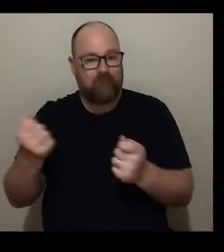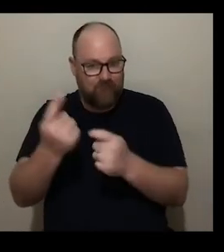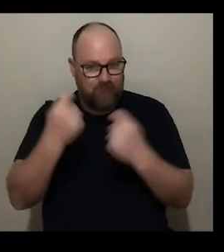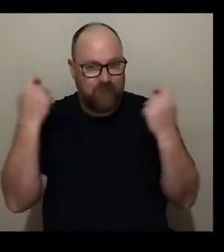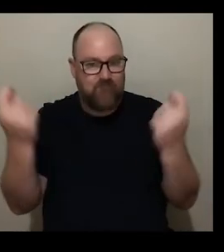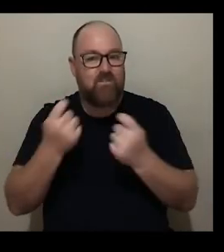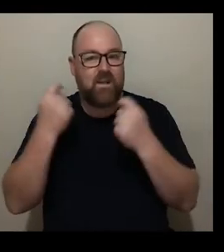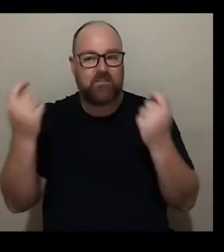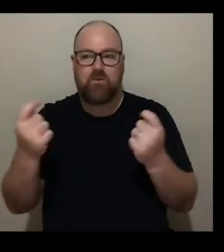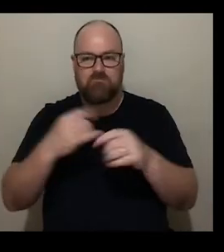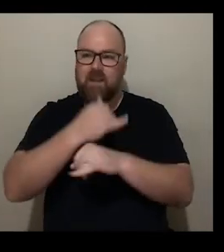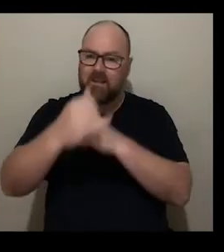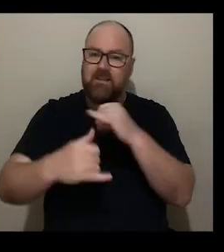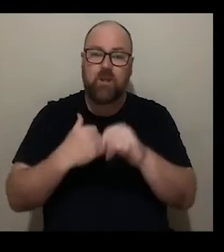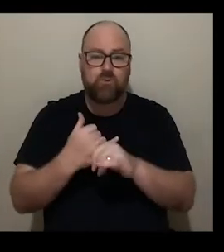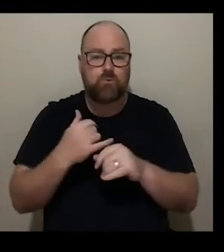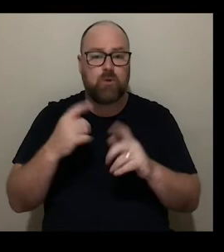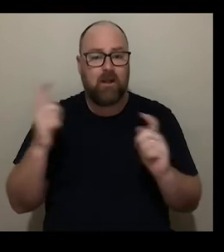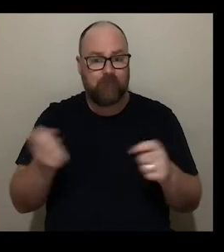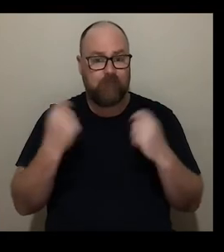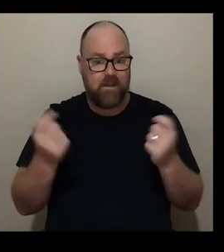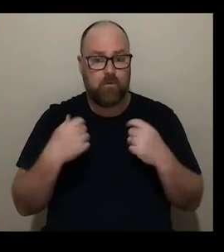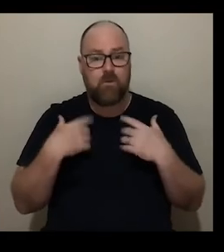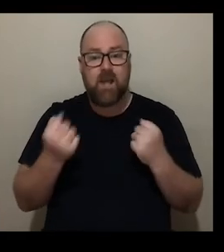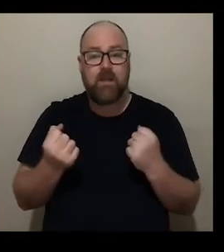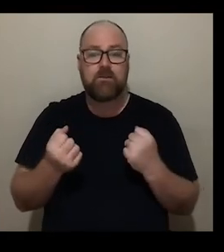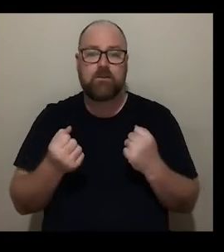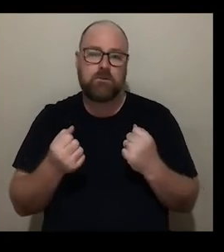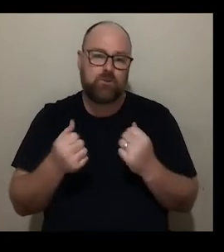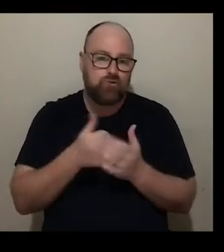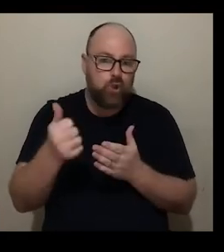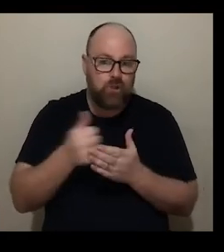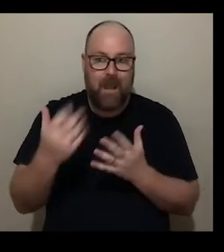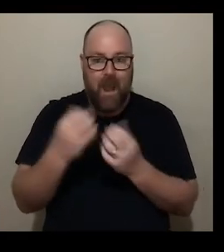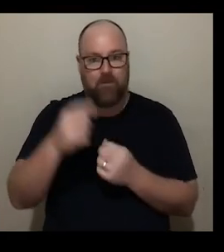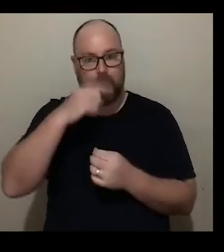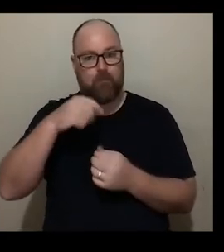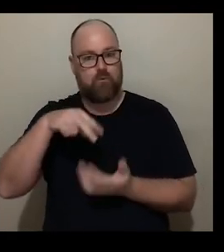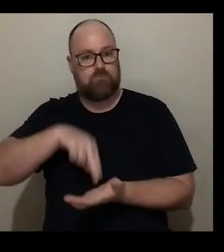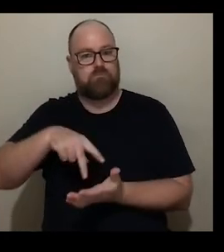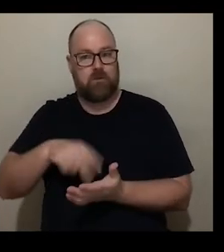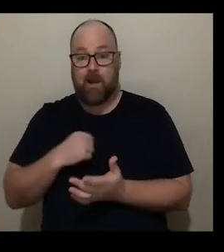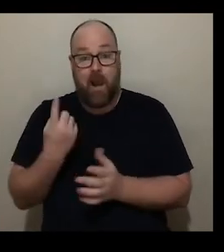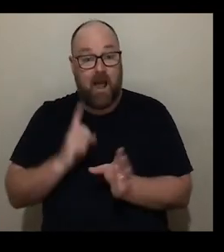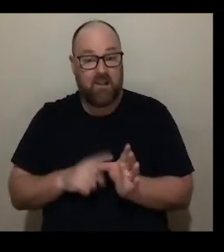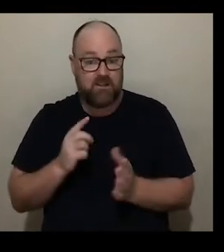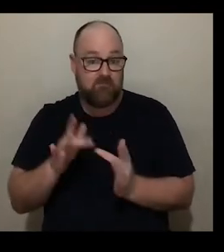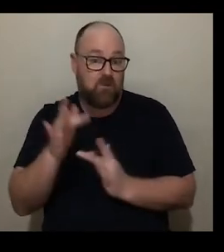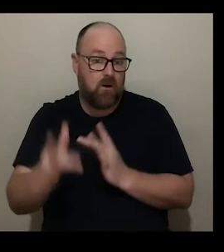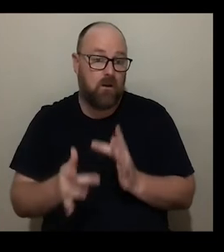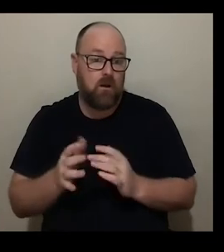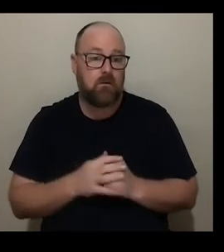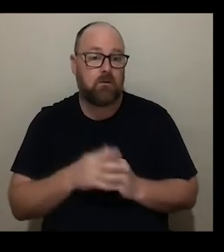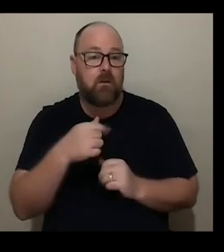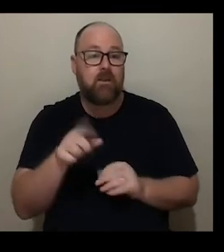which is a kind of international international festival which has usually in-person work but last year was online this year we